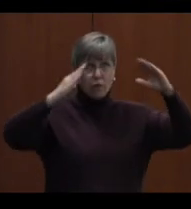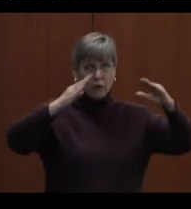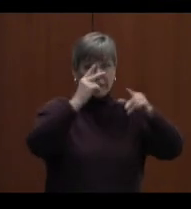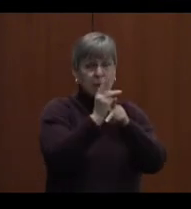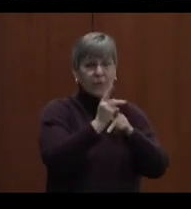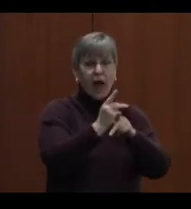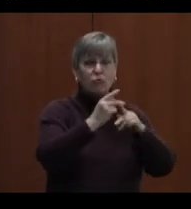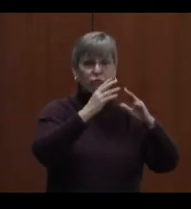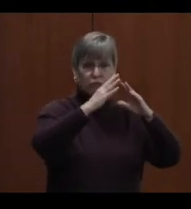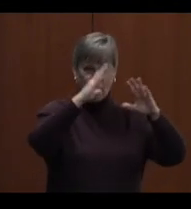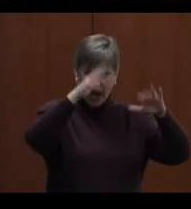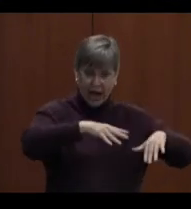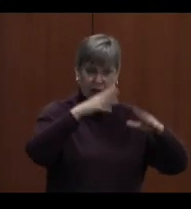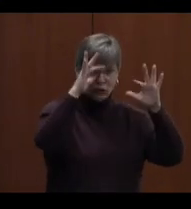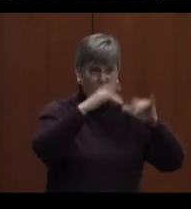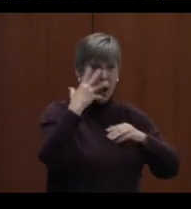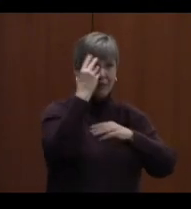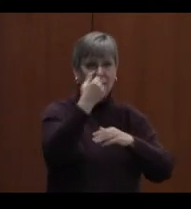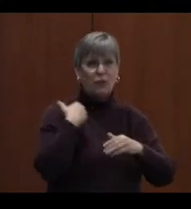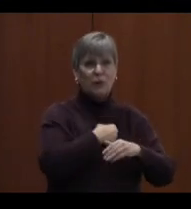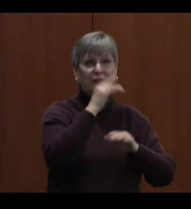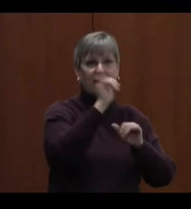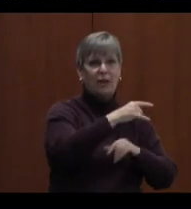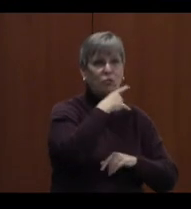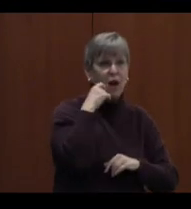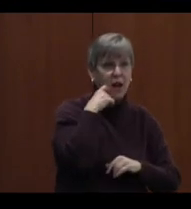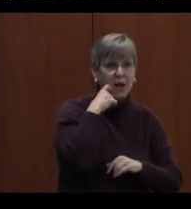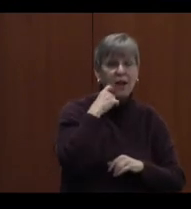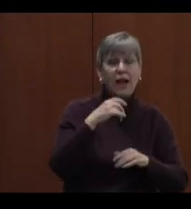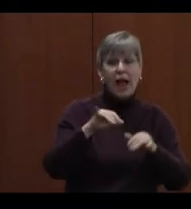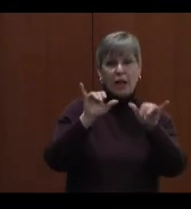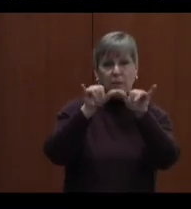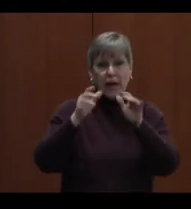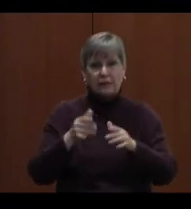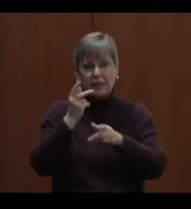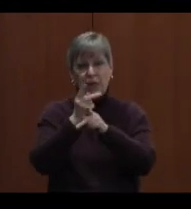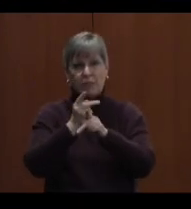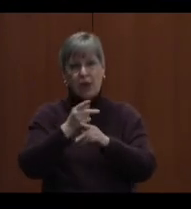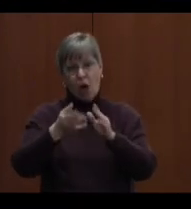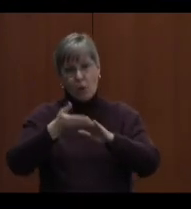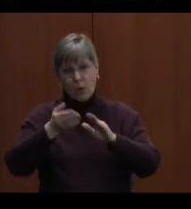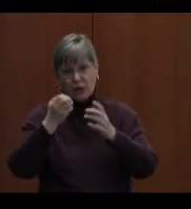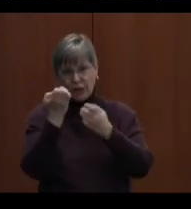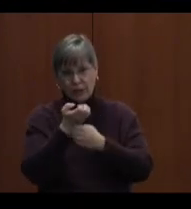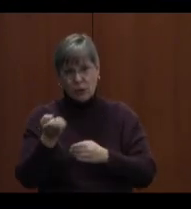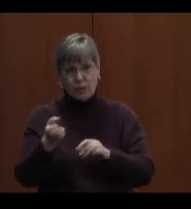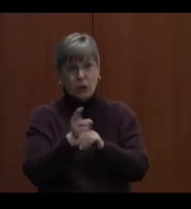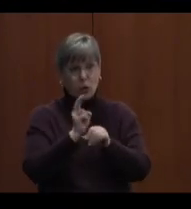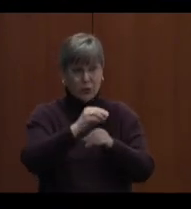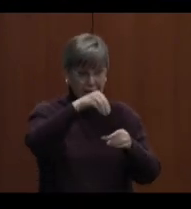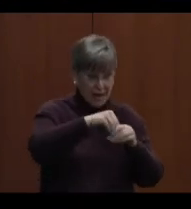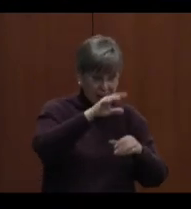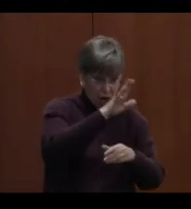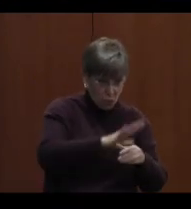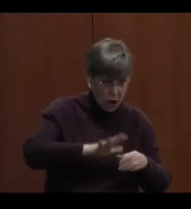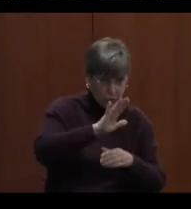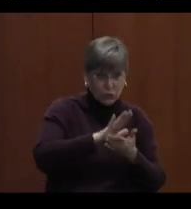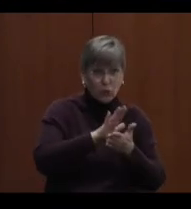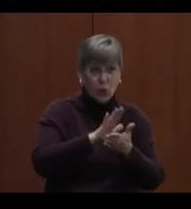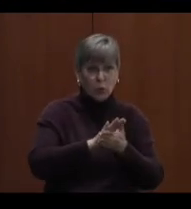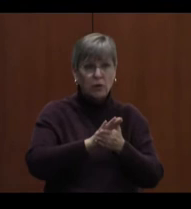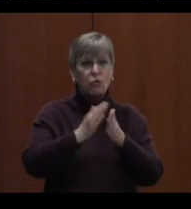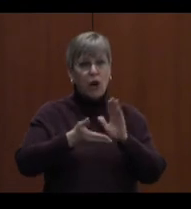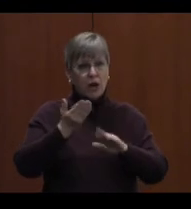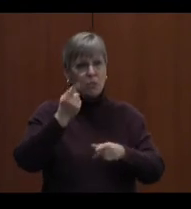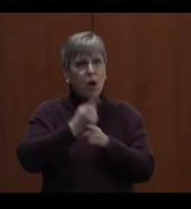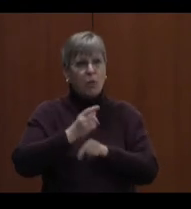outside so you stay dry. And mechanics keep the operations equipment used in and around schools functioning properly.